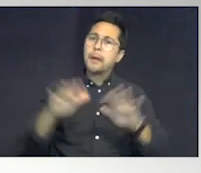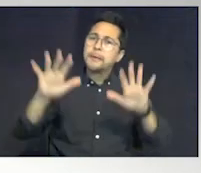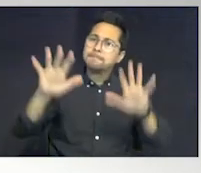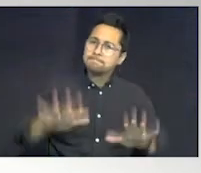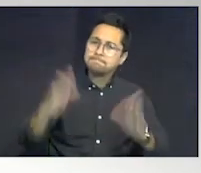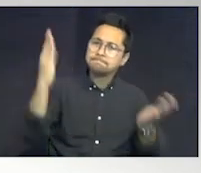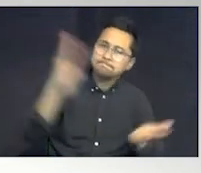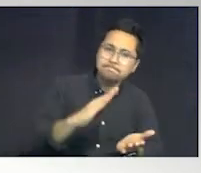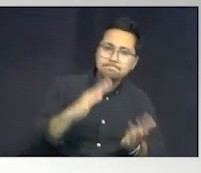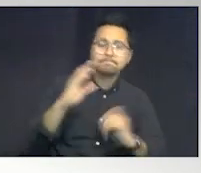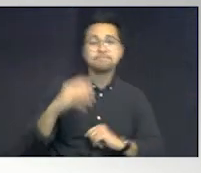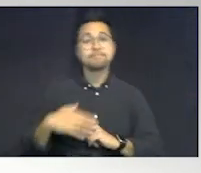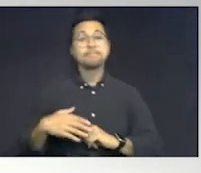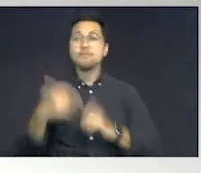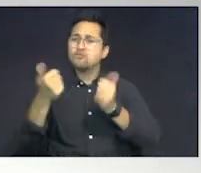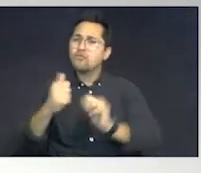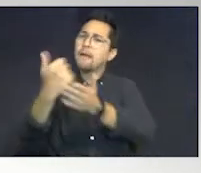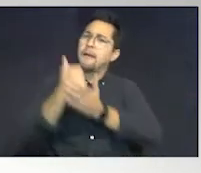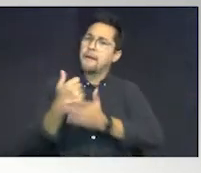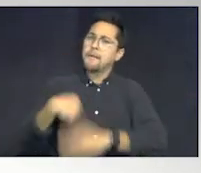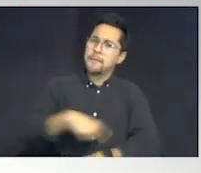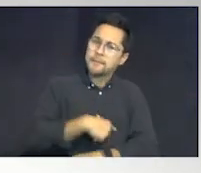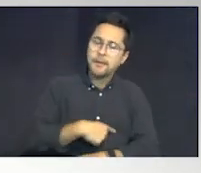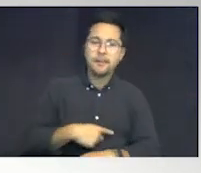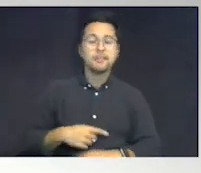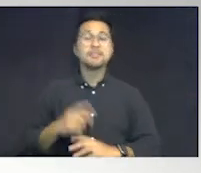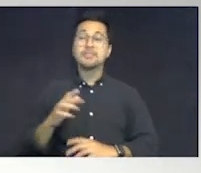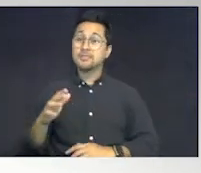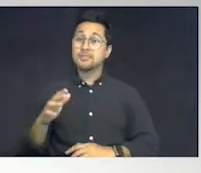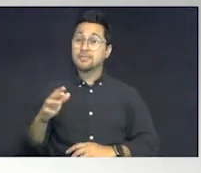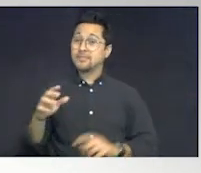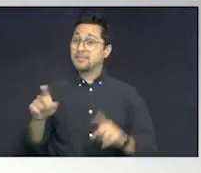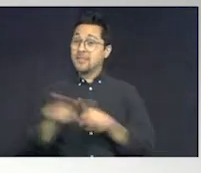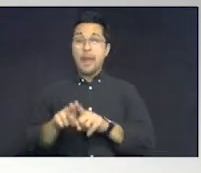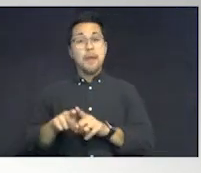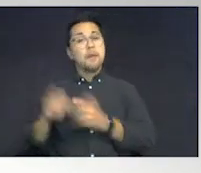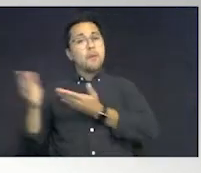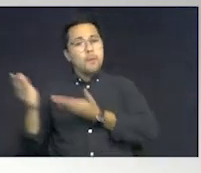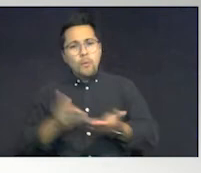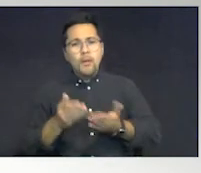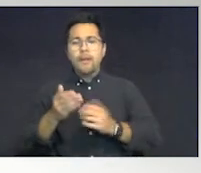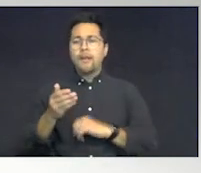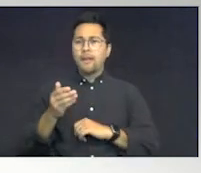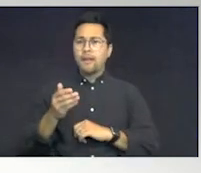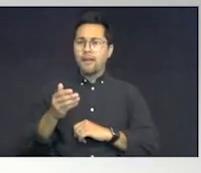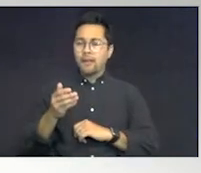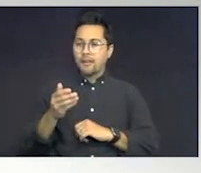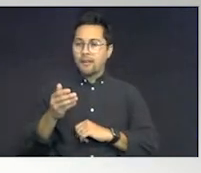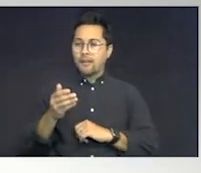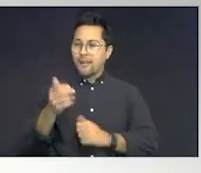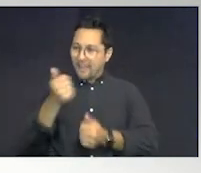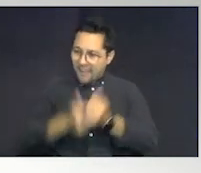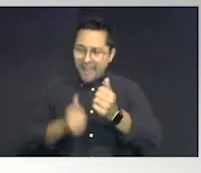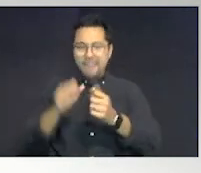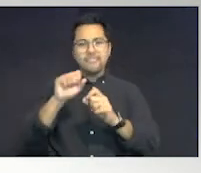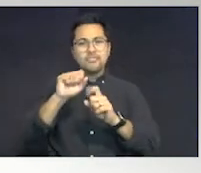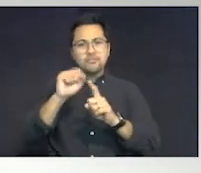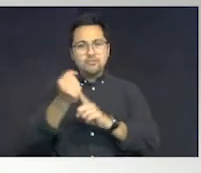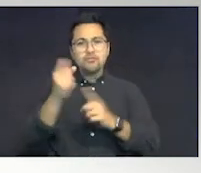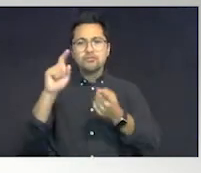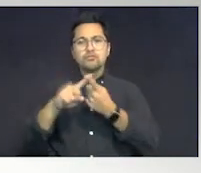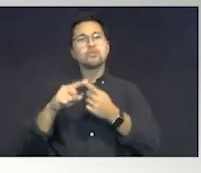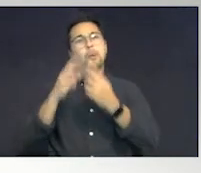that and assist us in trying to, like we say in the name of class, to bring every situation to a successful and peaceful resolution.